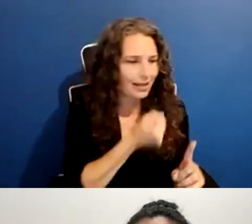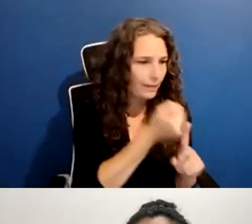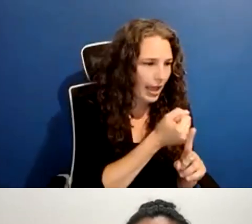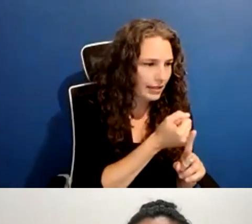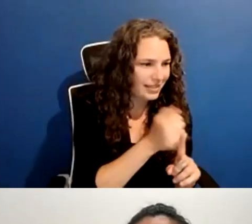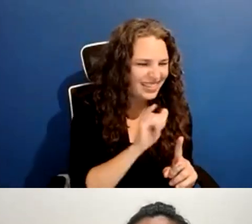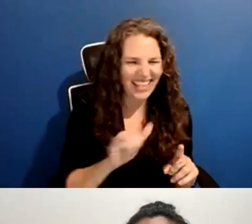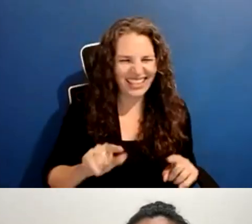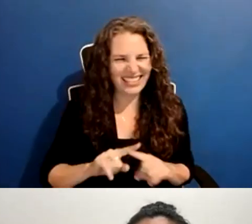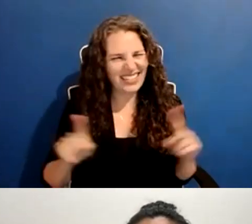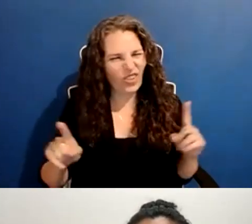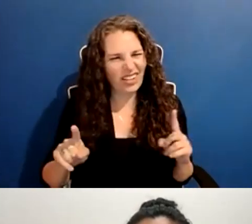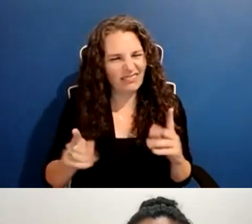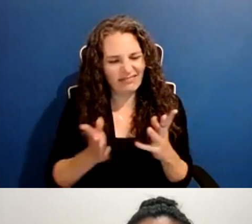stage?